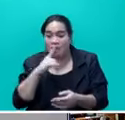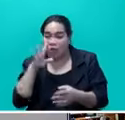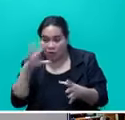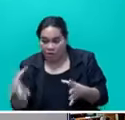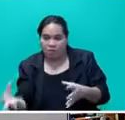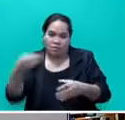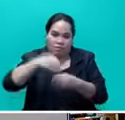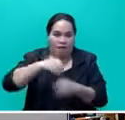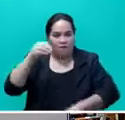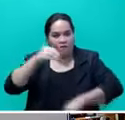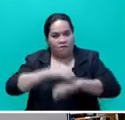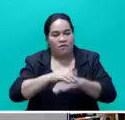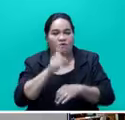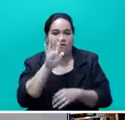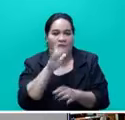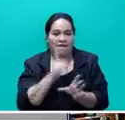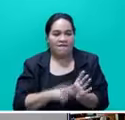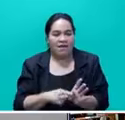for a five-year contract.